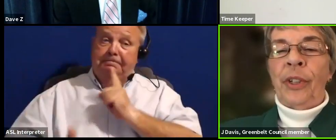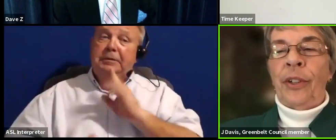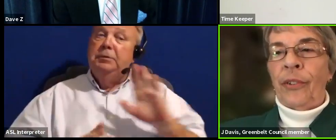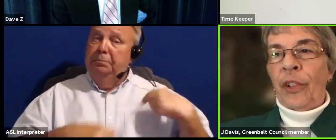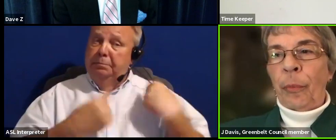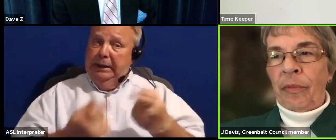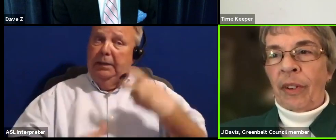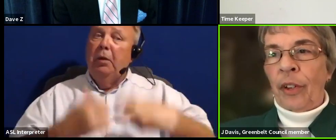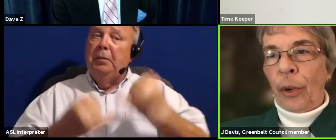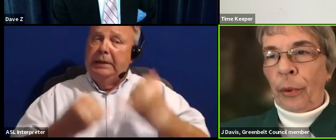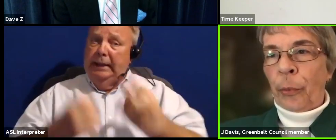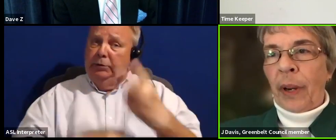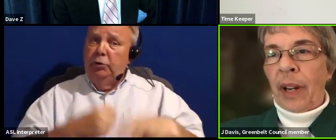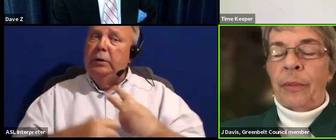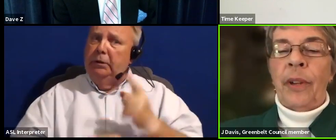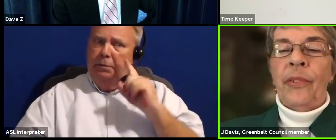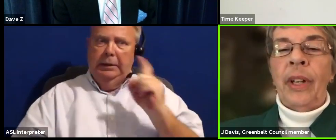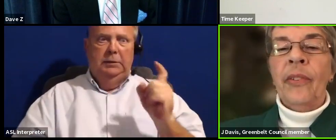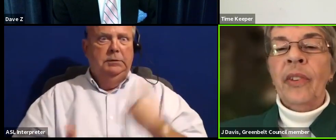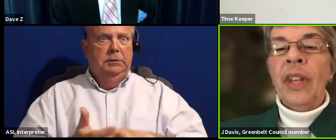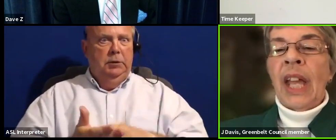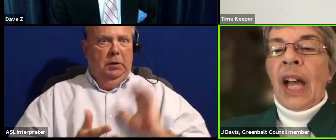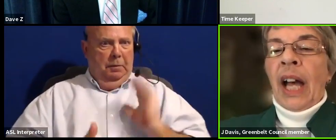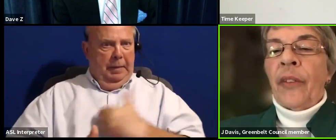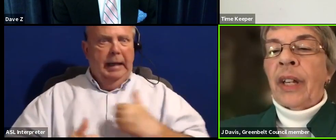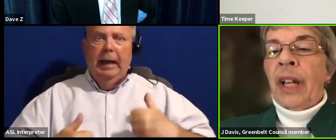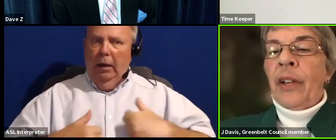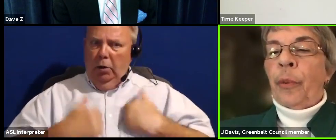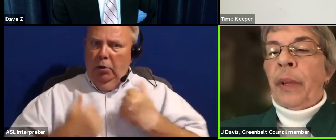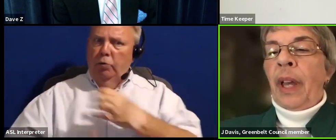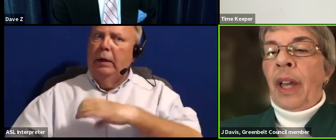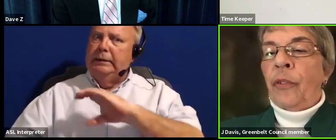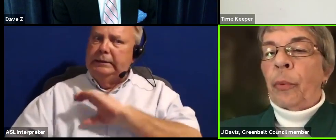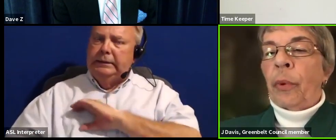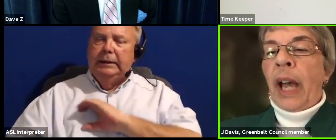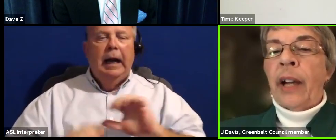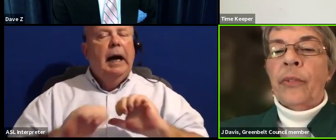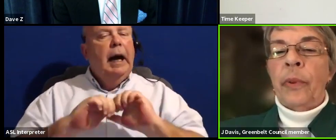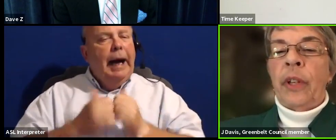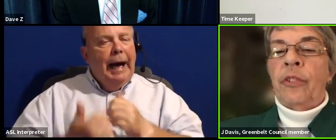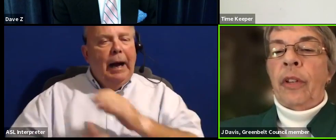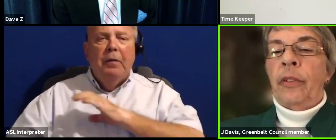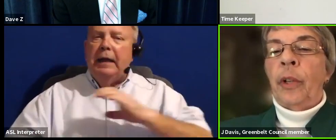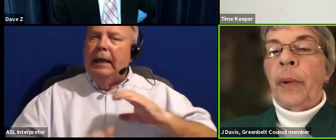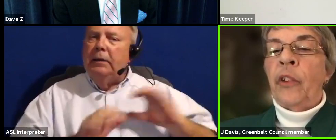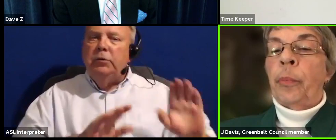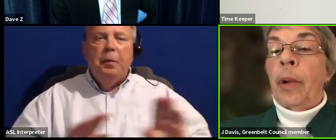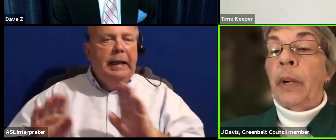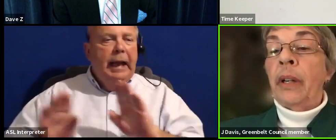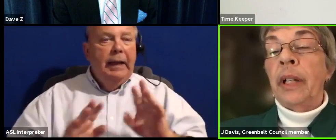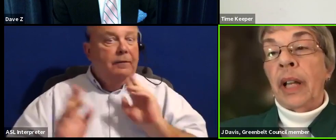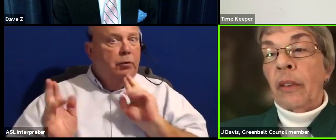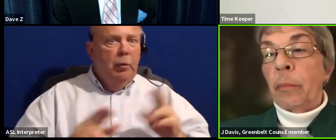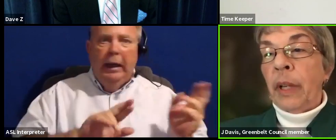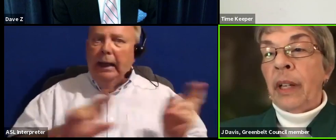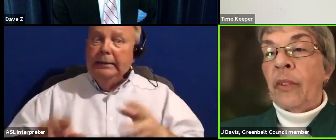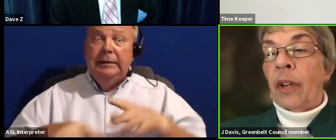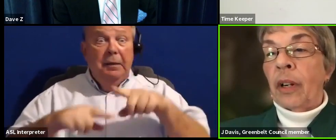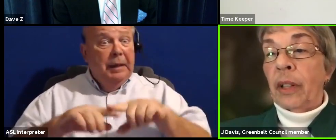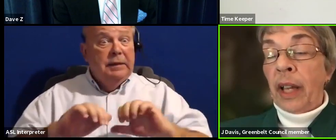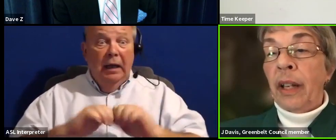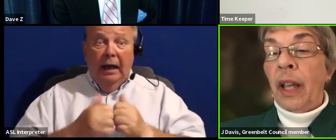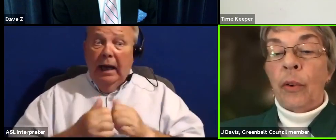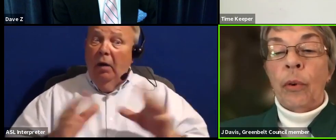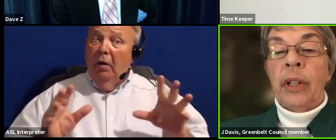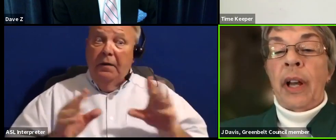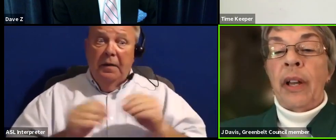past two years and it's been very noticed by our residents. How the council behaves and reacts with each other depends primarily on how the meetings